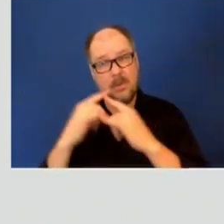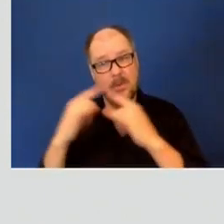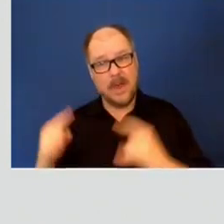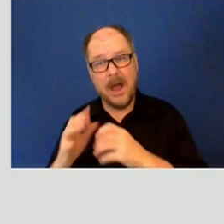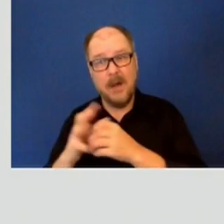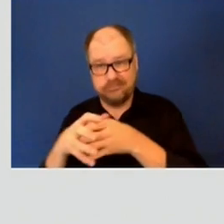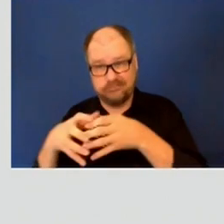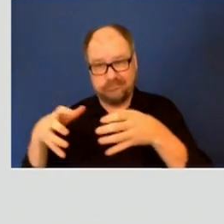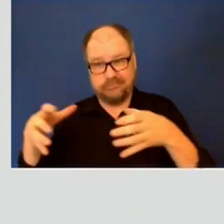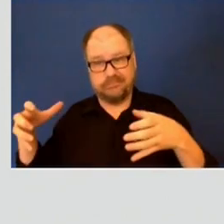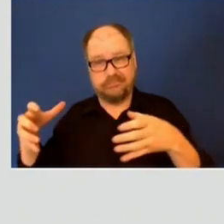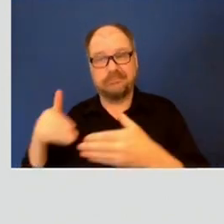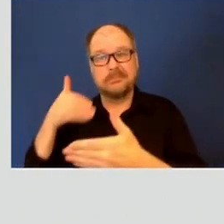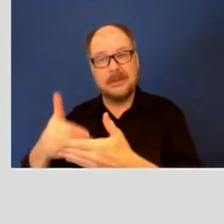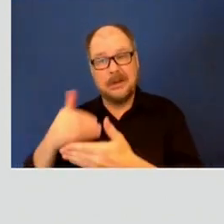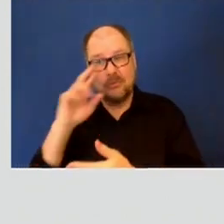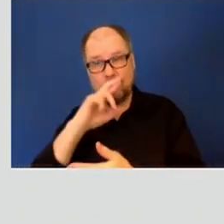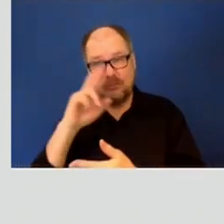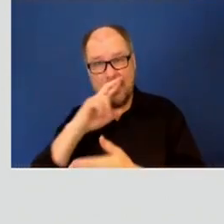same situation?